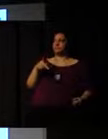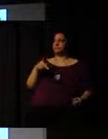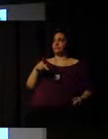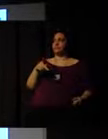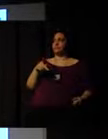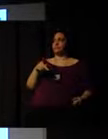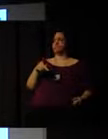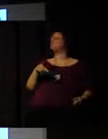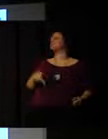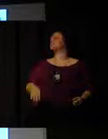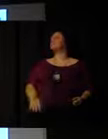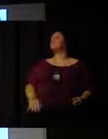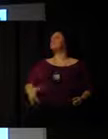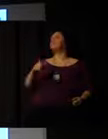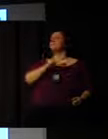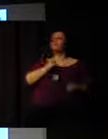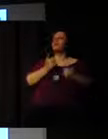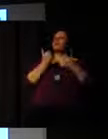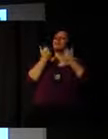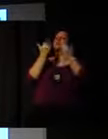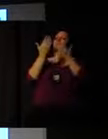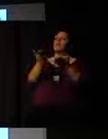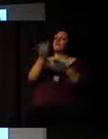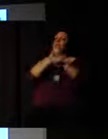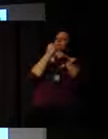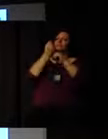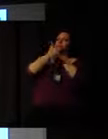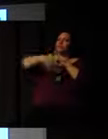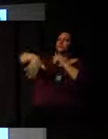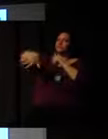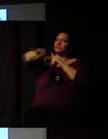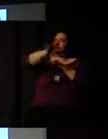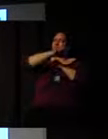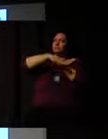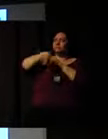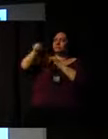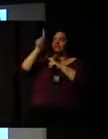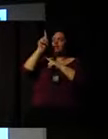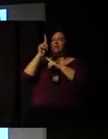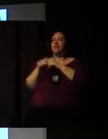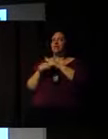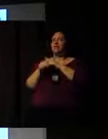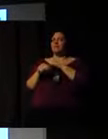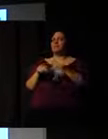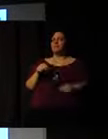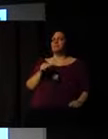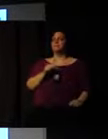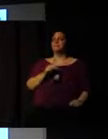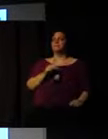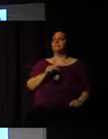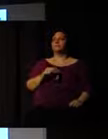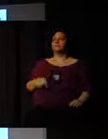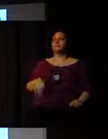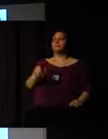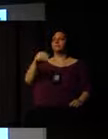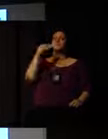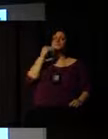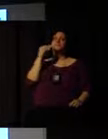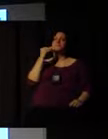it's also for him, like I said, it's a new venture opportunity. He doesn't have to sit back and